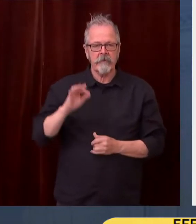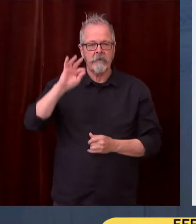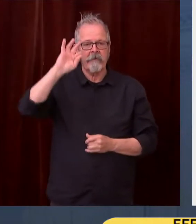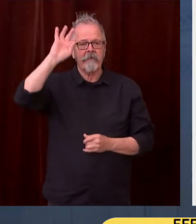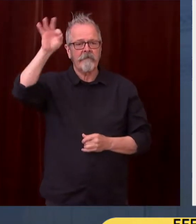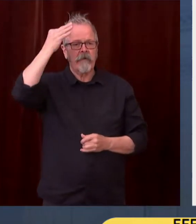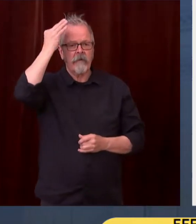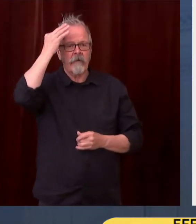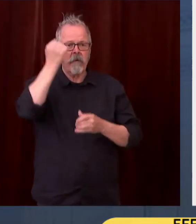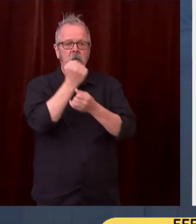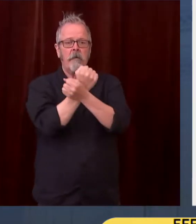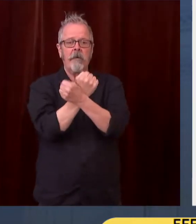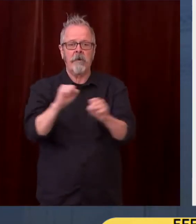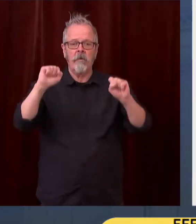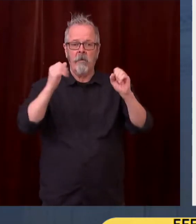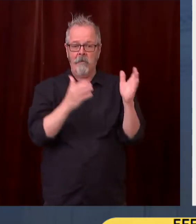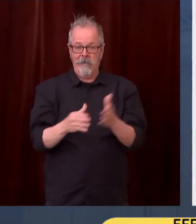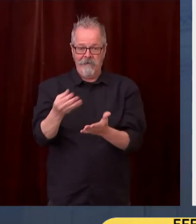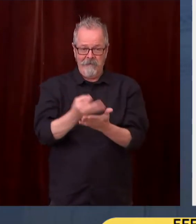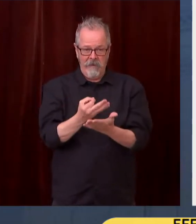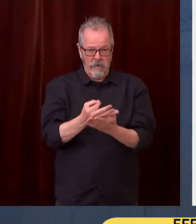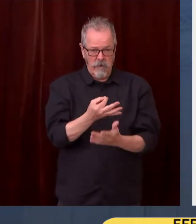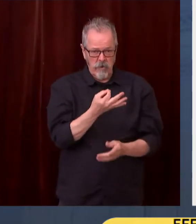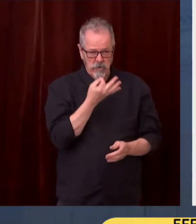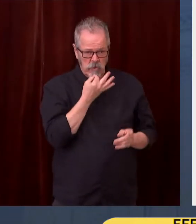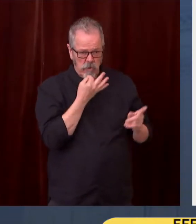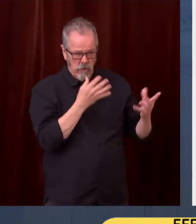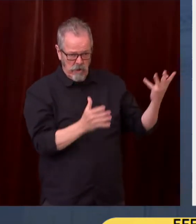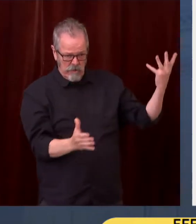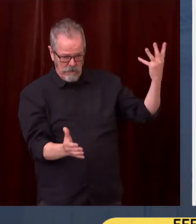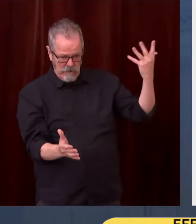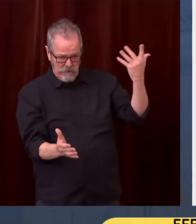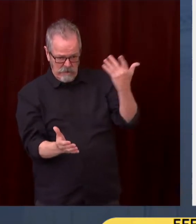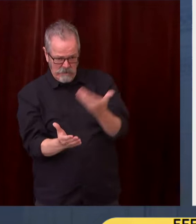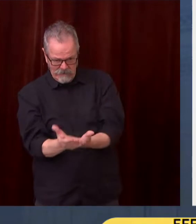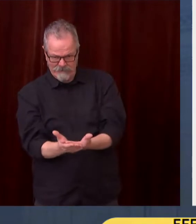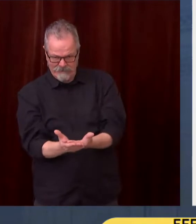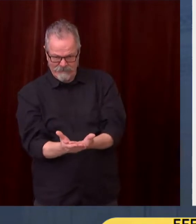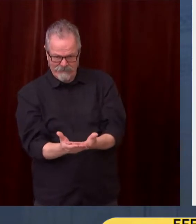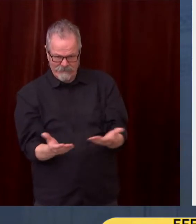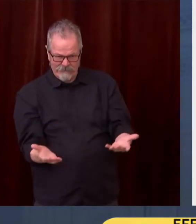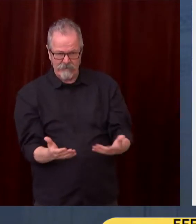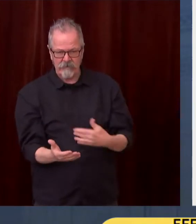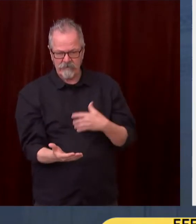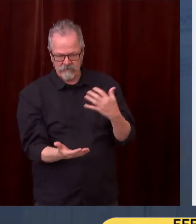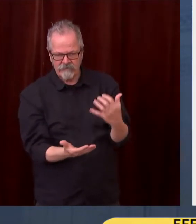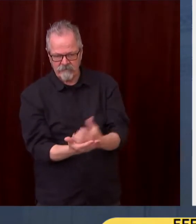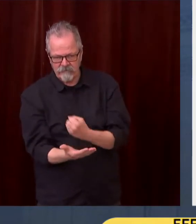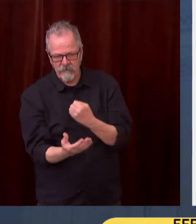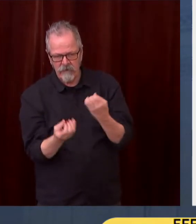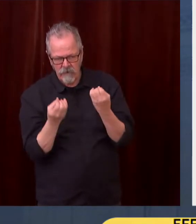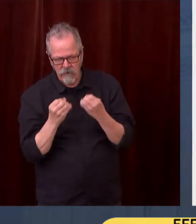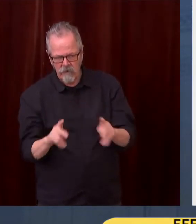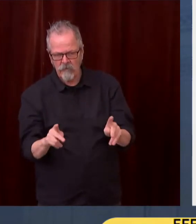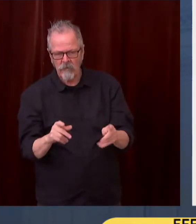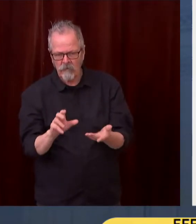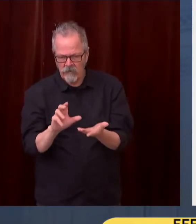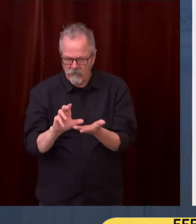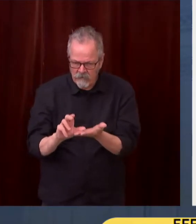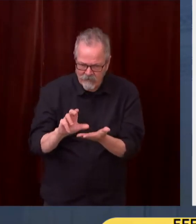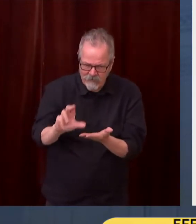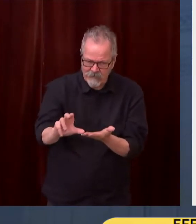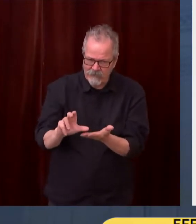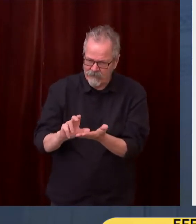significant one-time investment in housing and homelessness across our state. Governor Inslee, we are